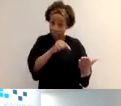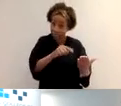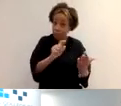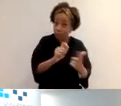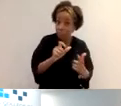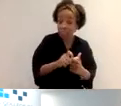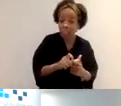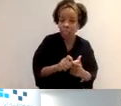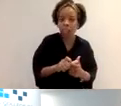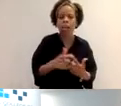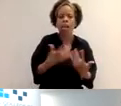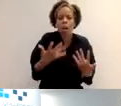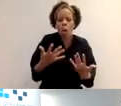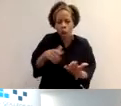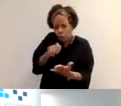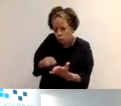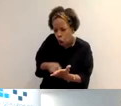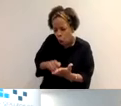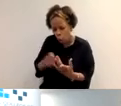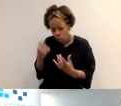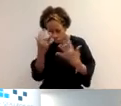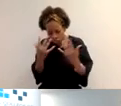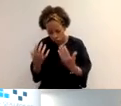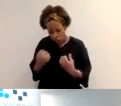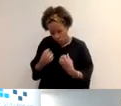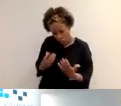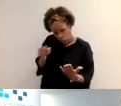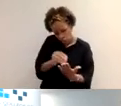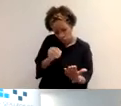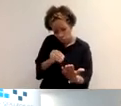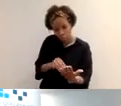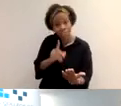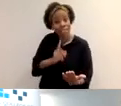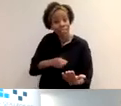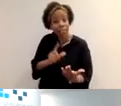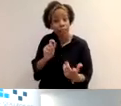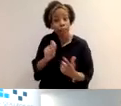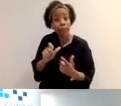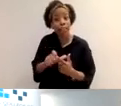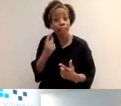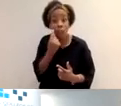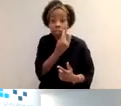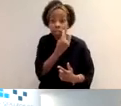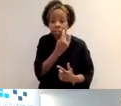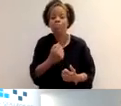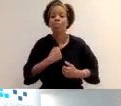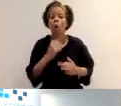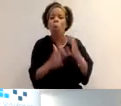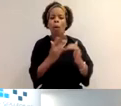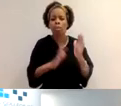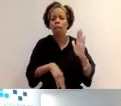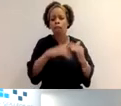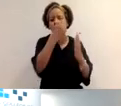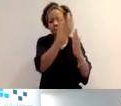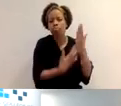Again, we have a much longer list on the website of what would be deemed as evidence, just to give you an idea. But I'm just going to move